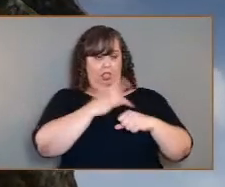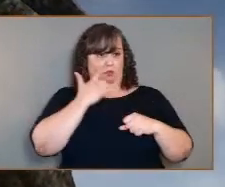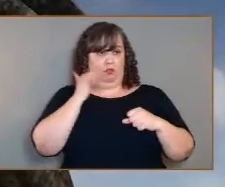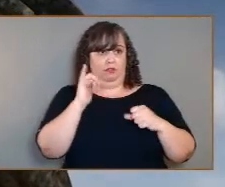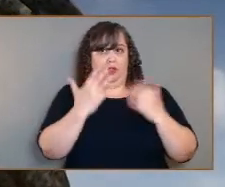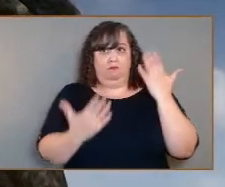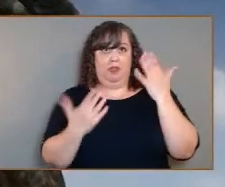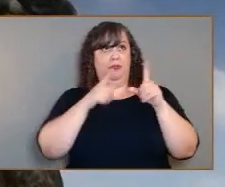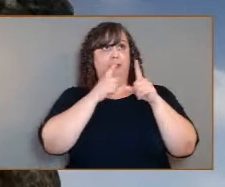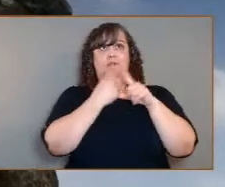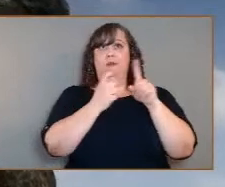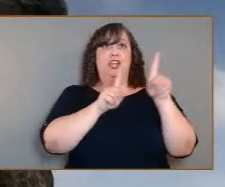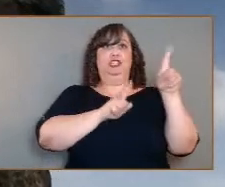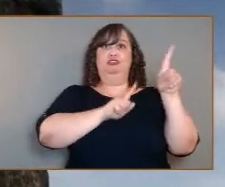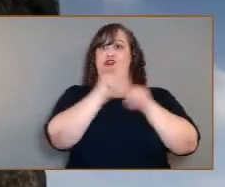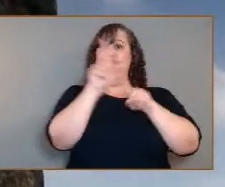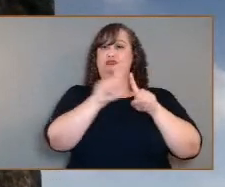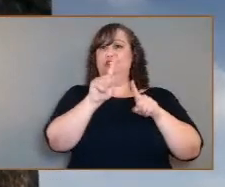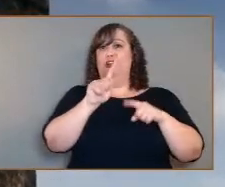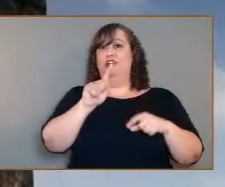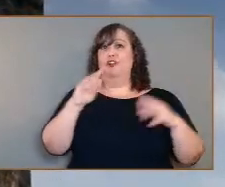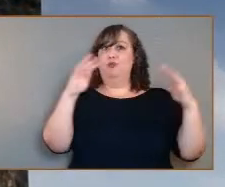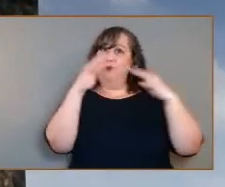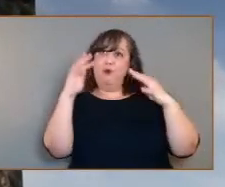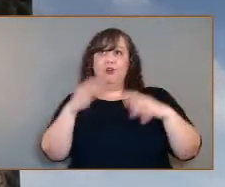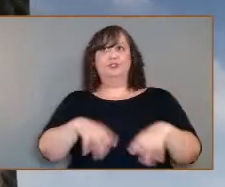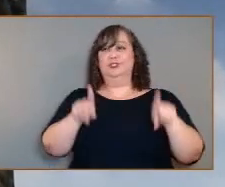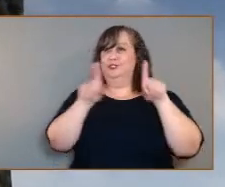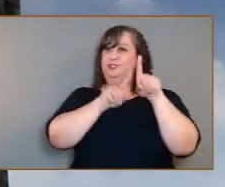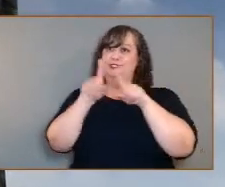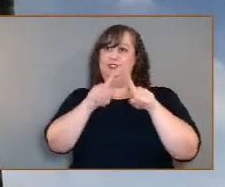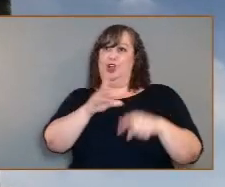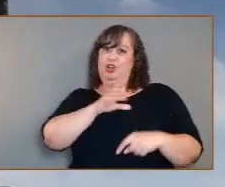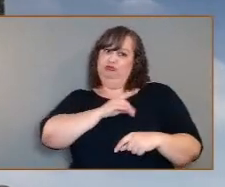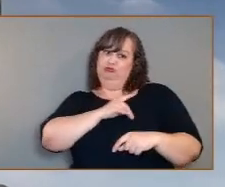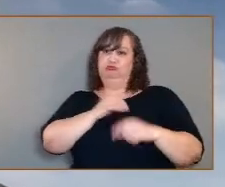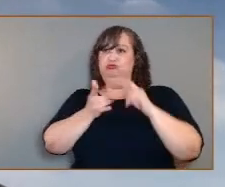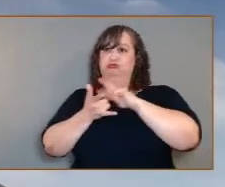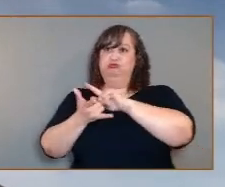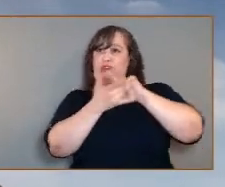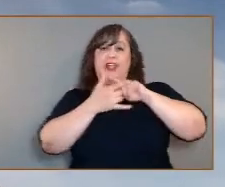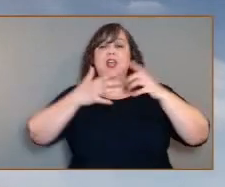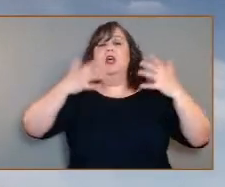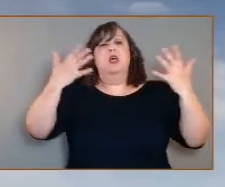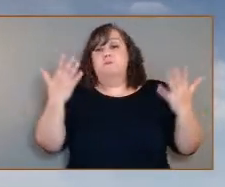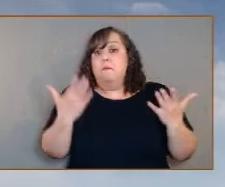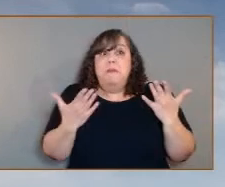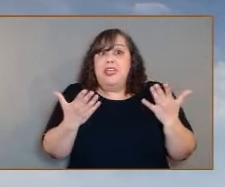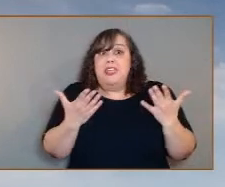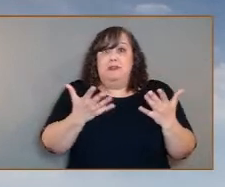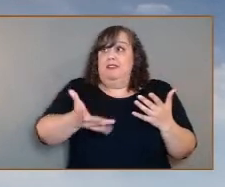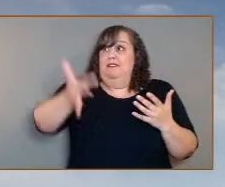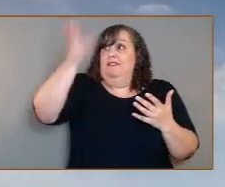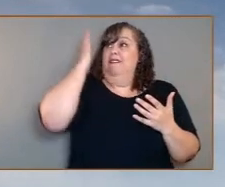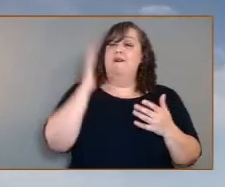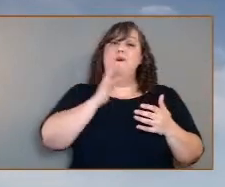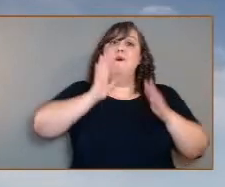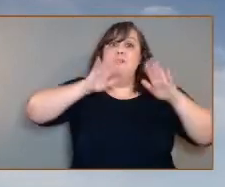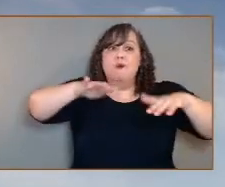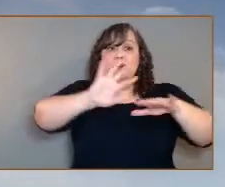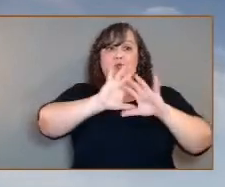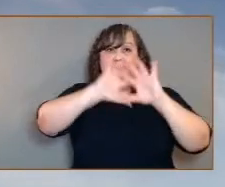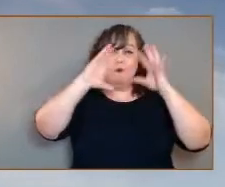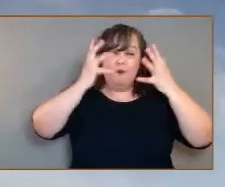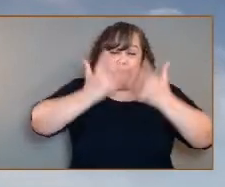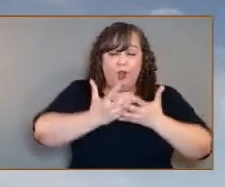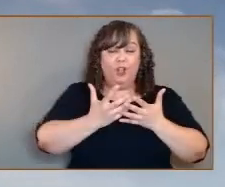Trek, but in the past may have looked like this. An ocean world, perhaps an ocean world that started life like Earth for billions of years. We can read